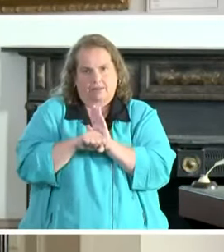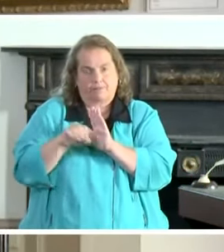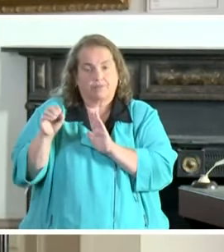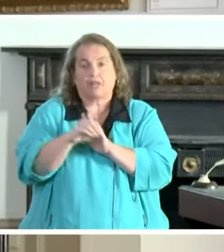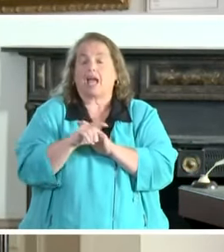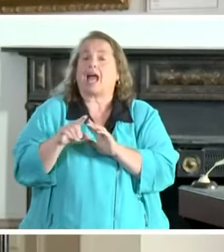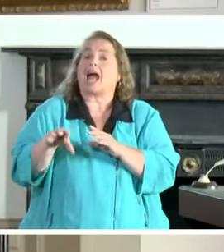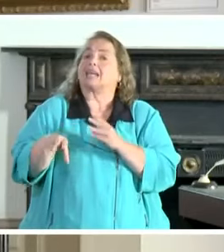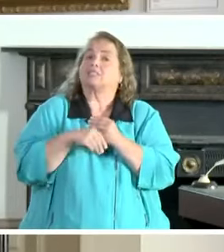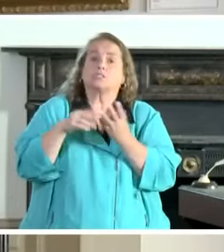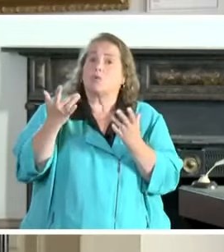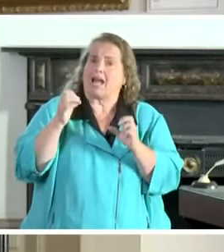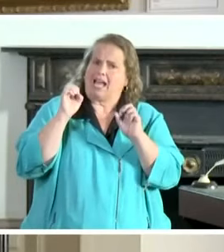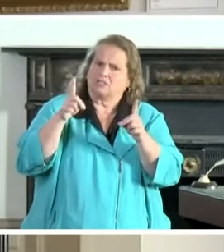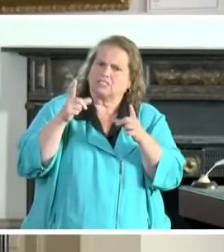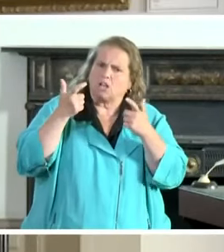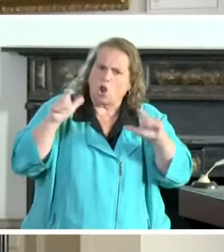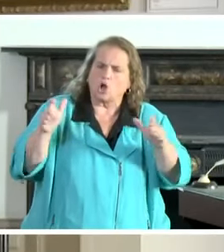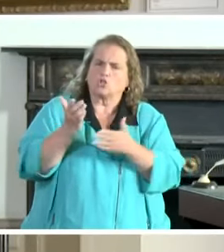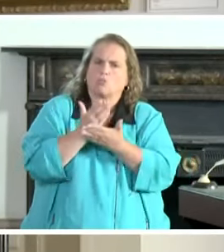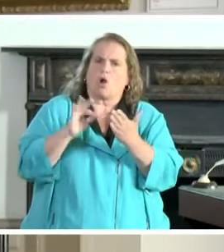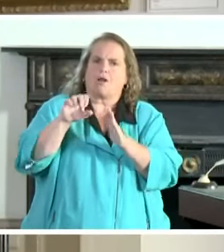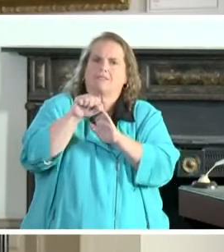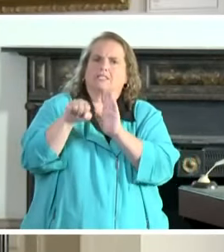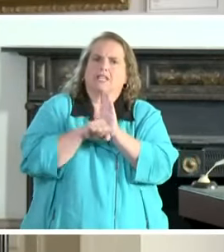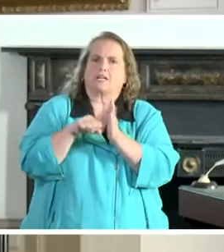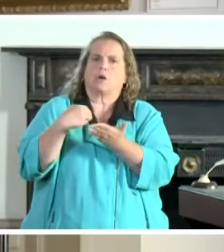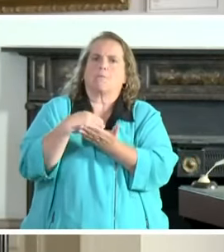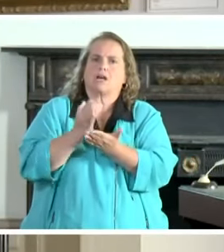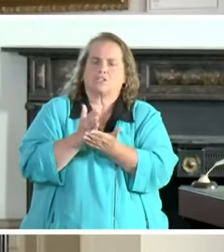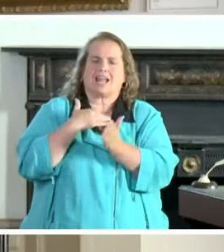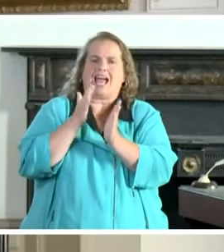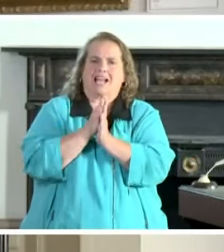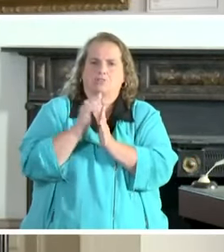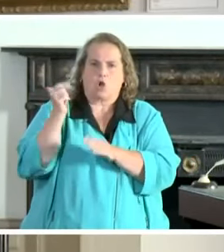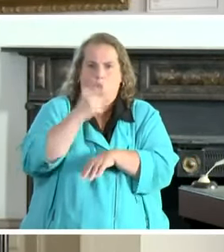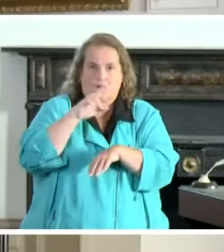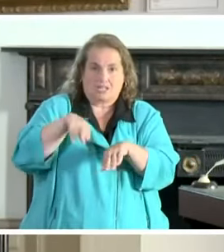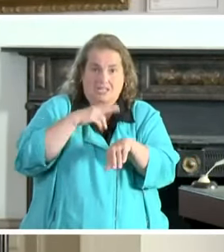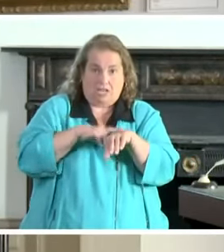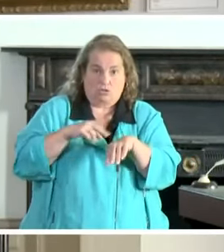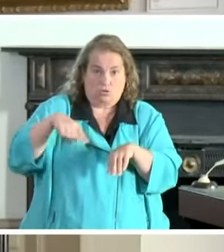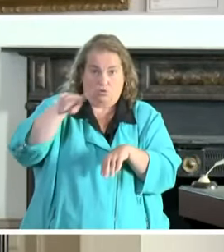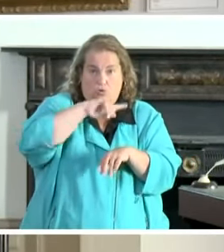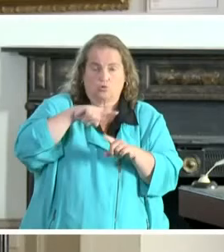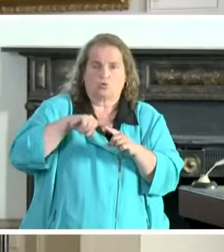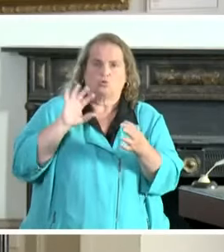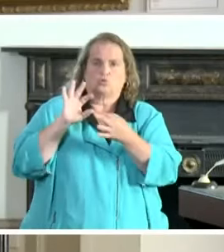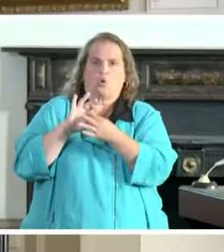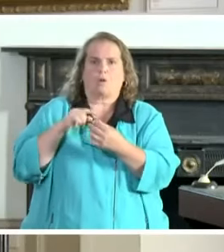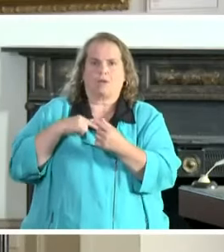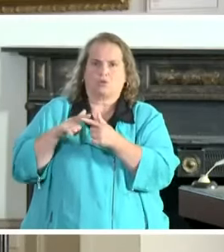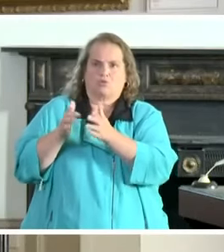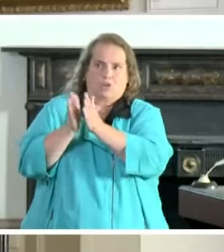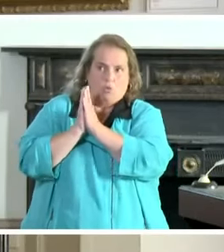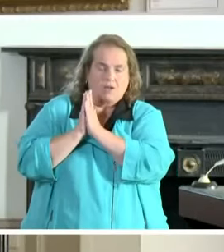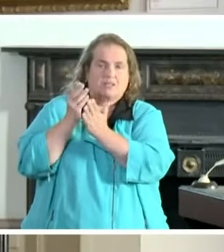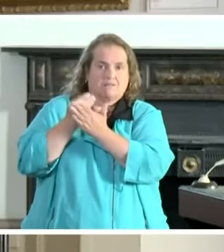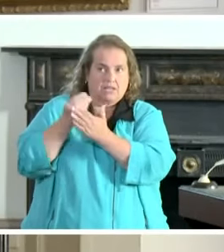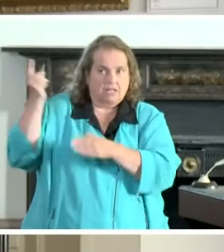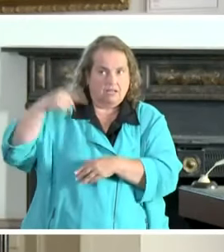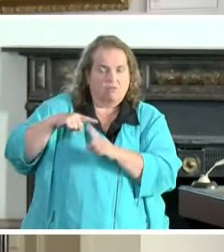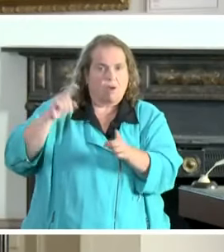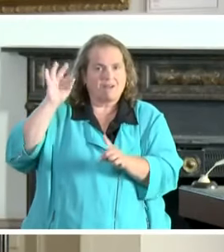education is a large part of state budgets, I have asked them to join me in requesting the funding necessary to safely